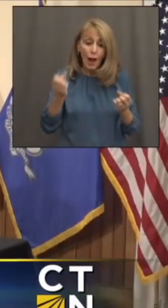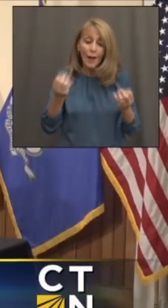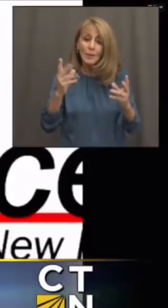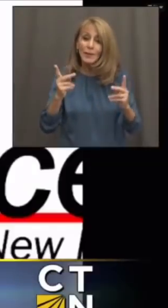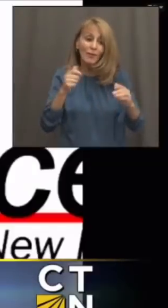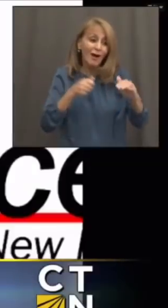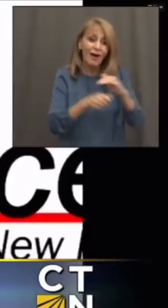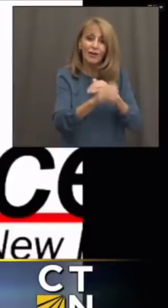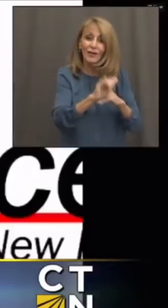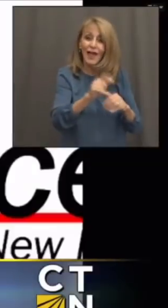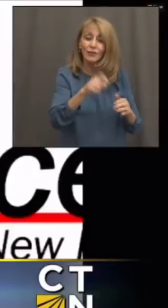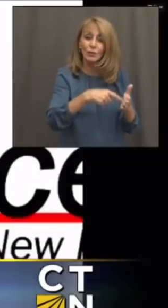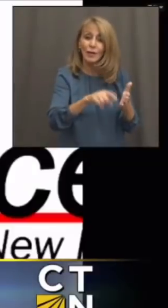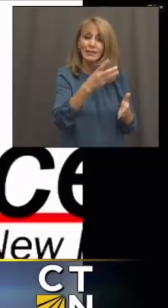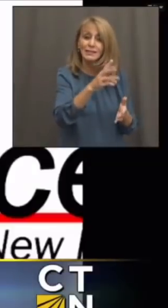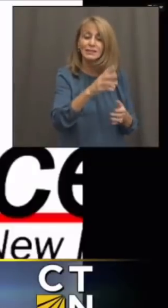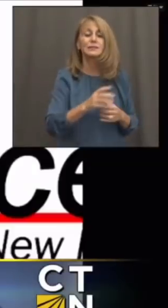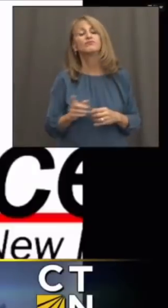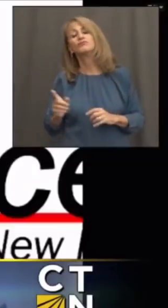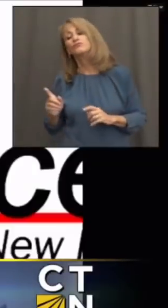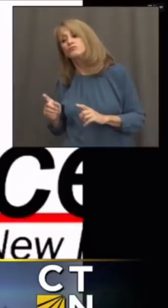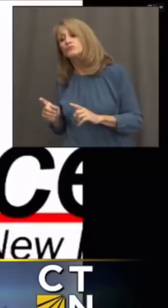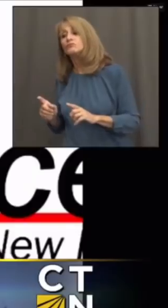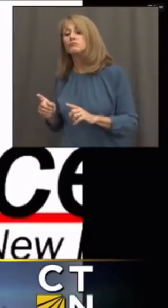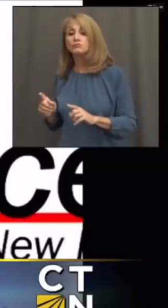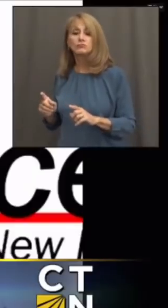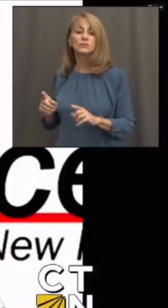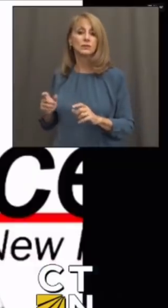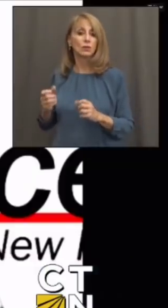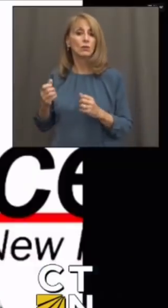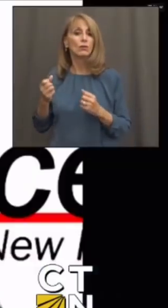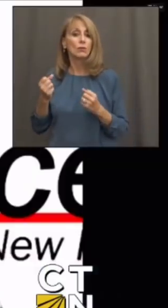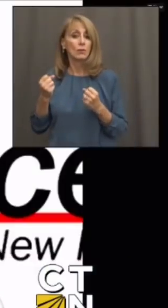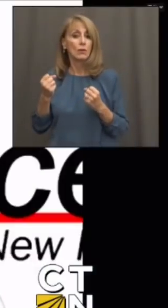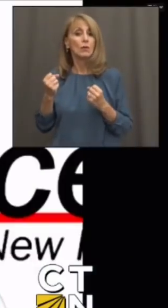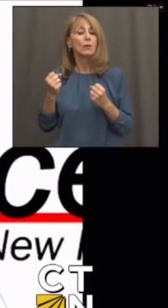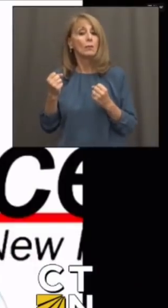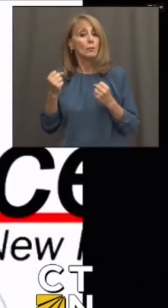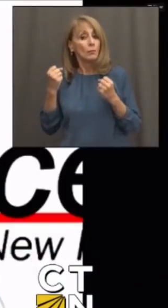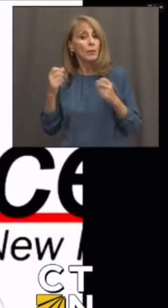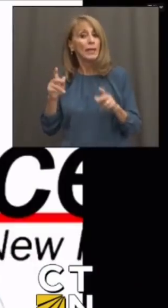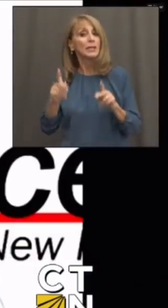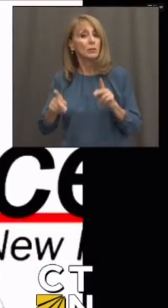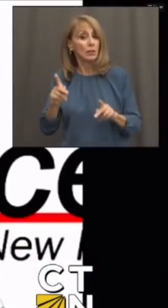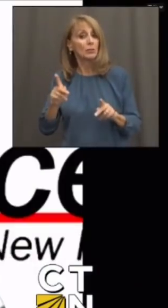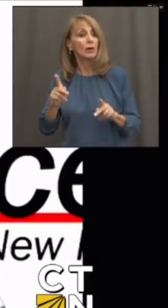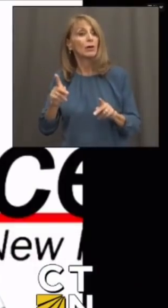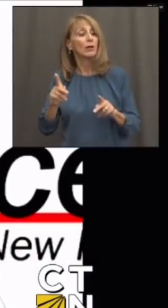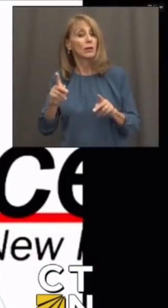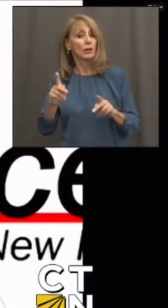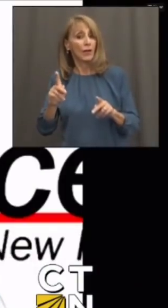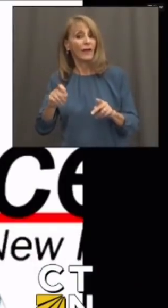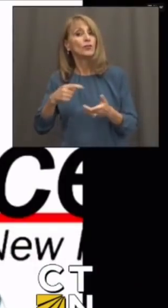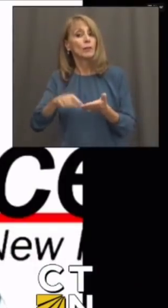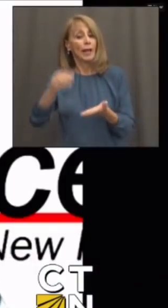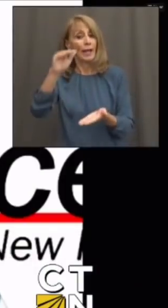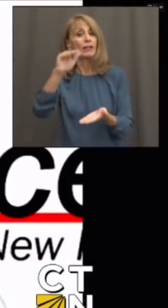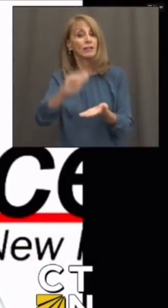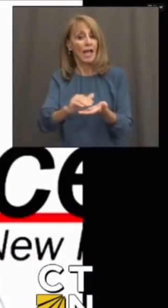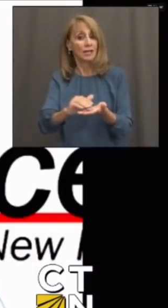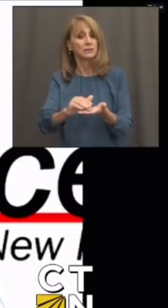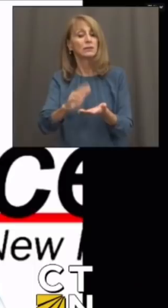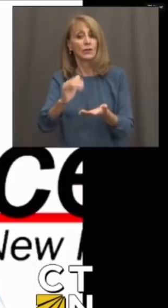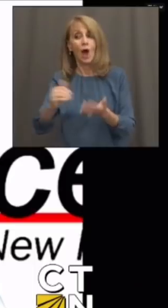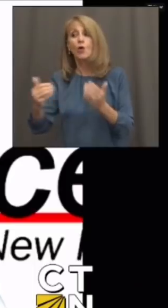I see a lot of families that aren't eligible for any tax credits. So, having that cap lifted is really going to help a whole new